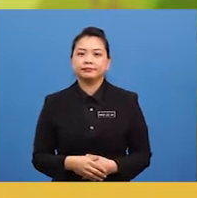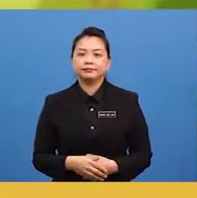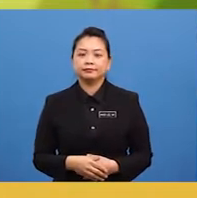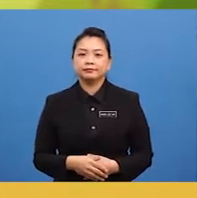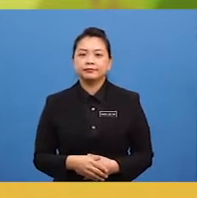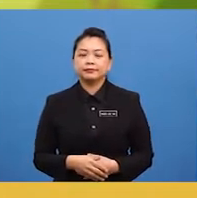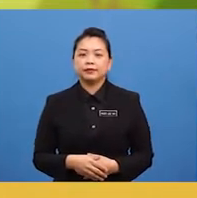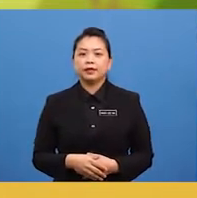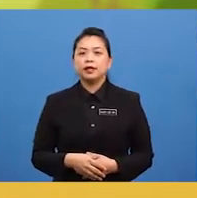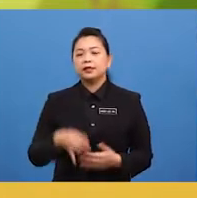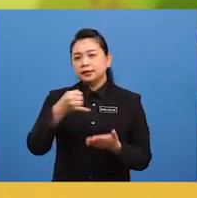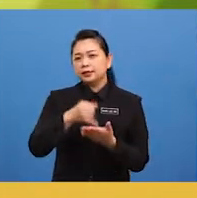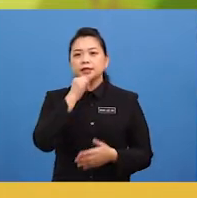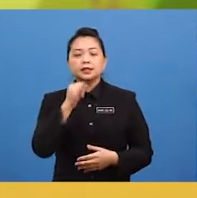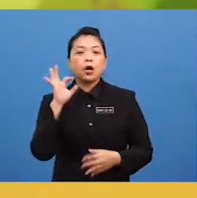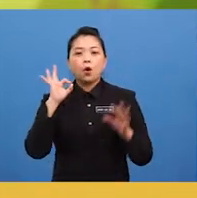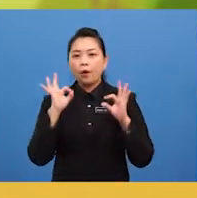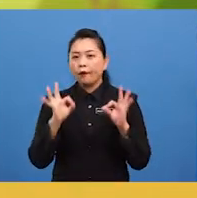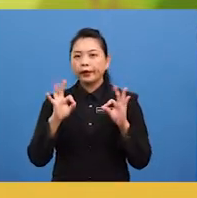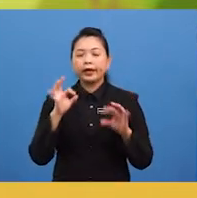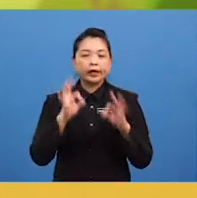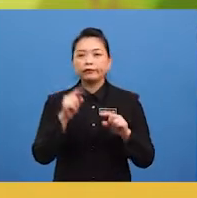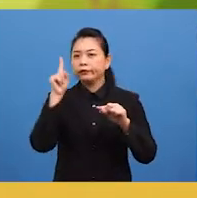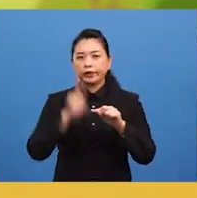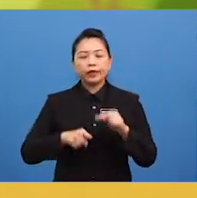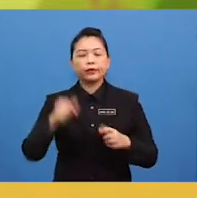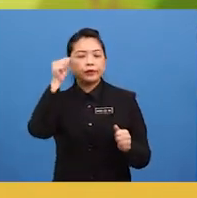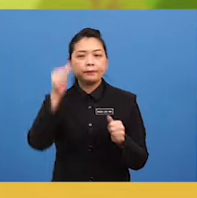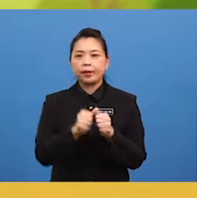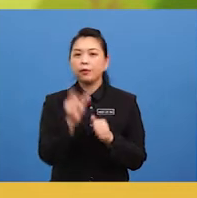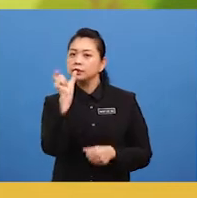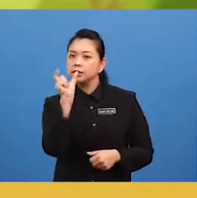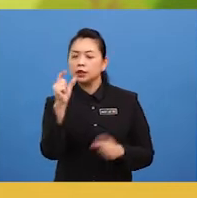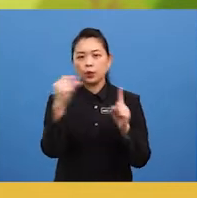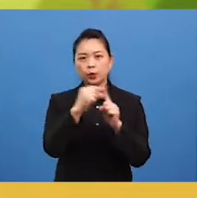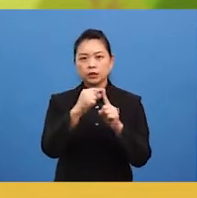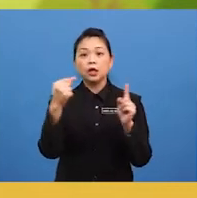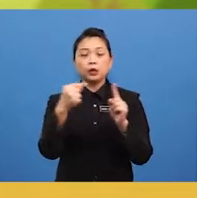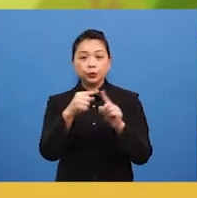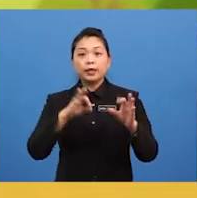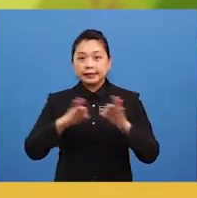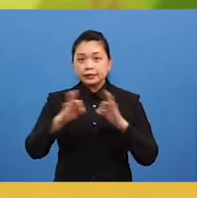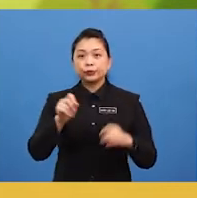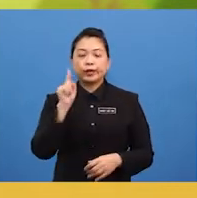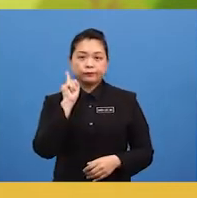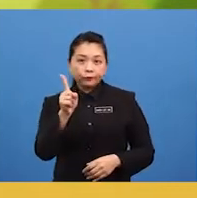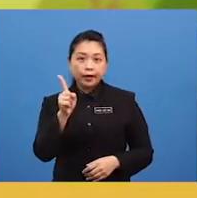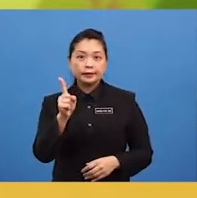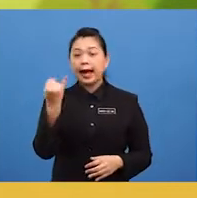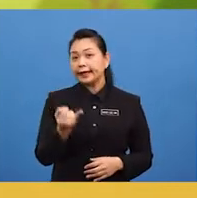it's okay if you cannot remember certain words to describe an item